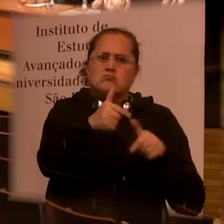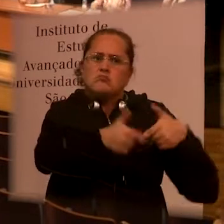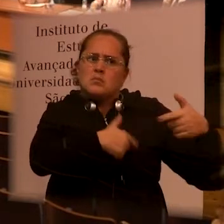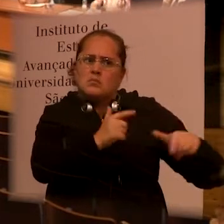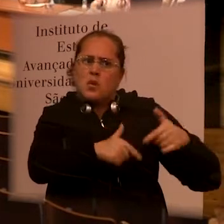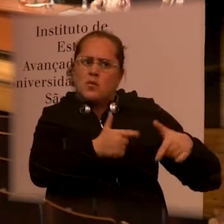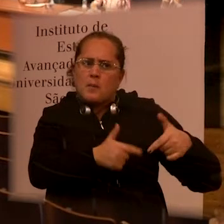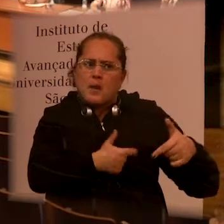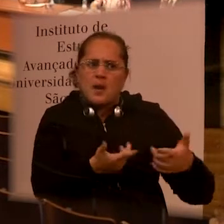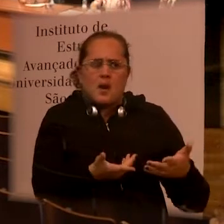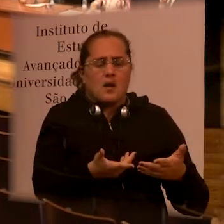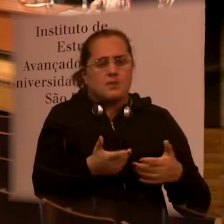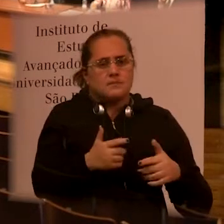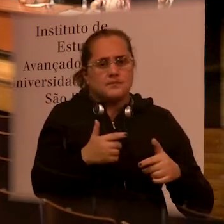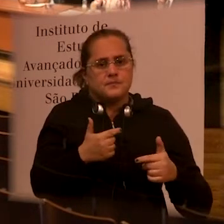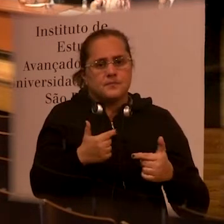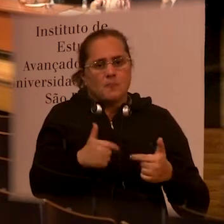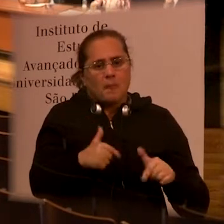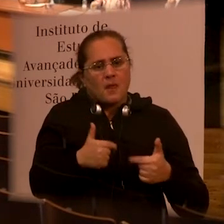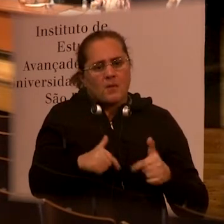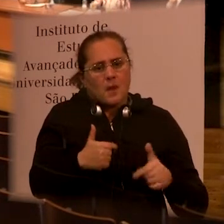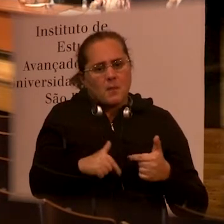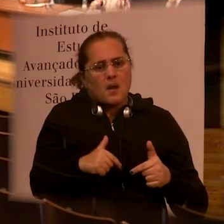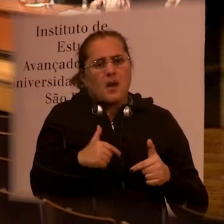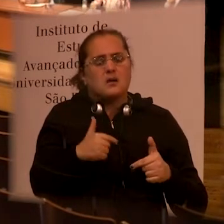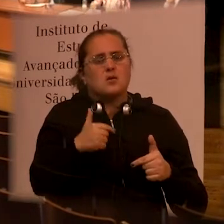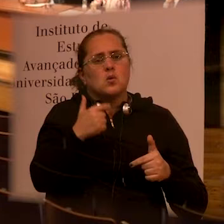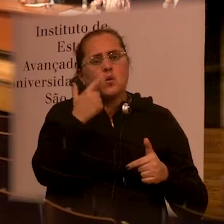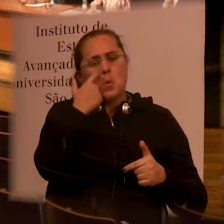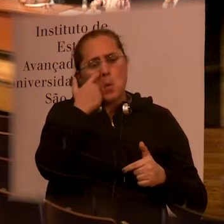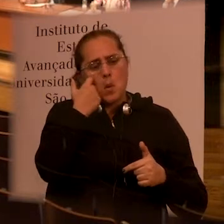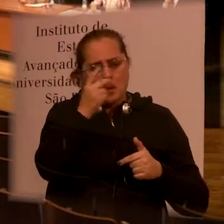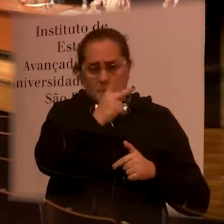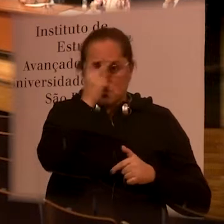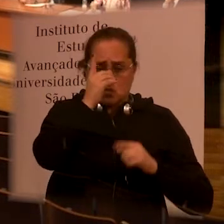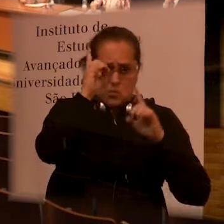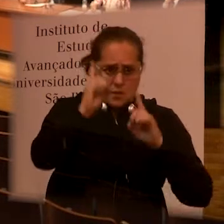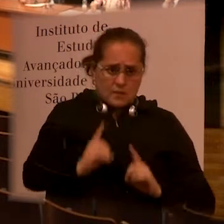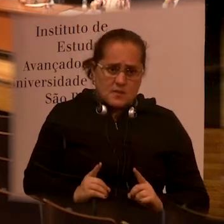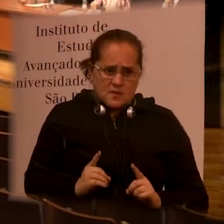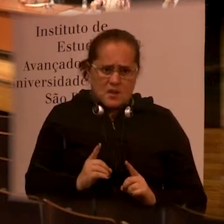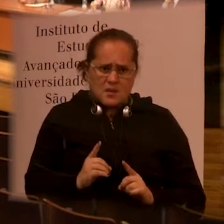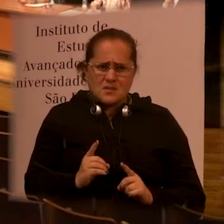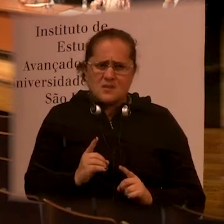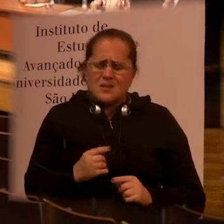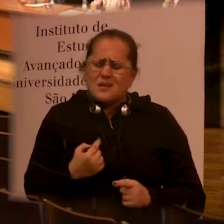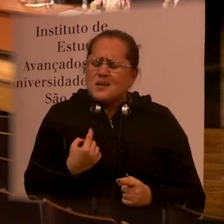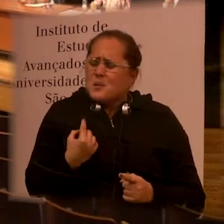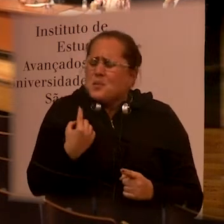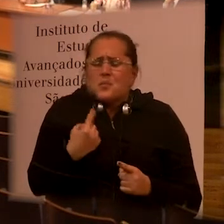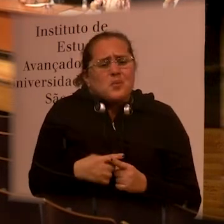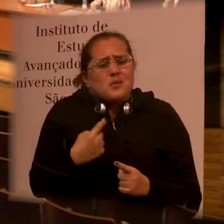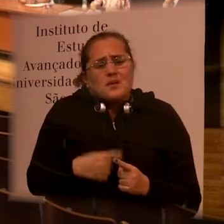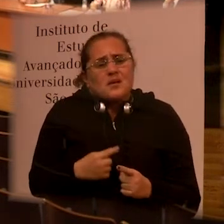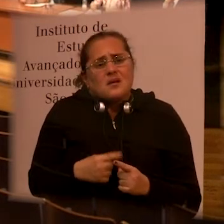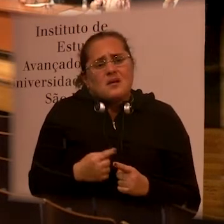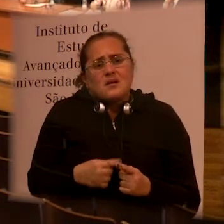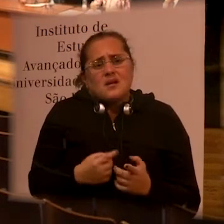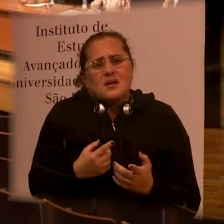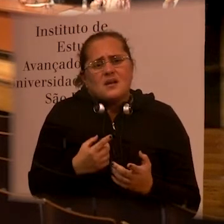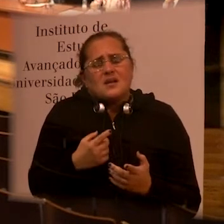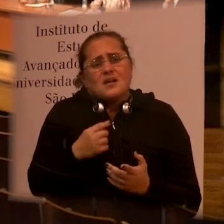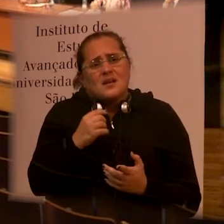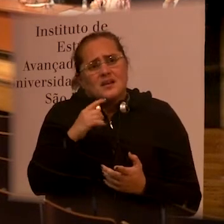and our work, and when we involve people with disability, this is very restrict, we have a very small numbers of